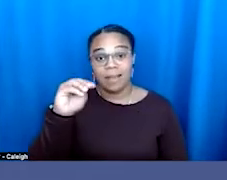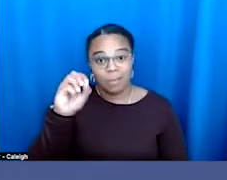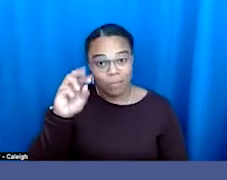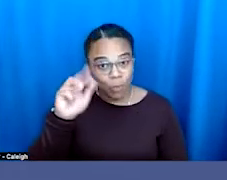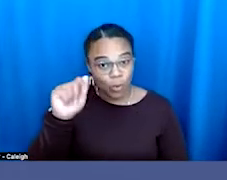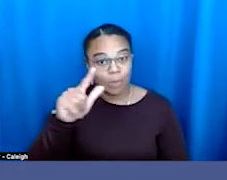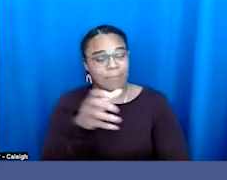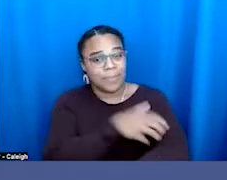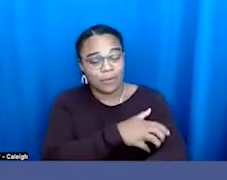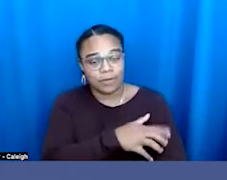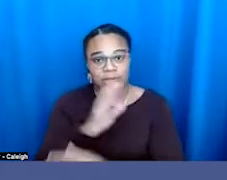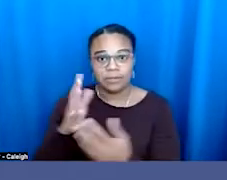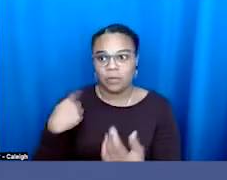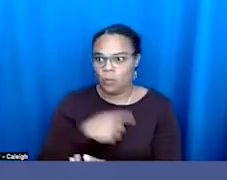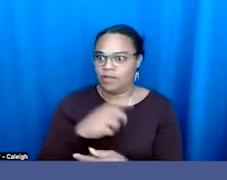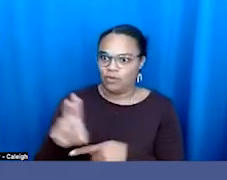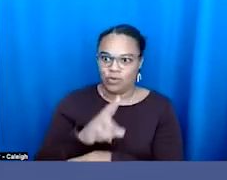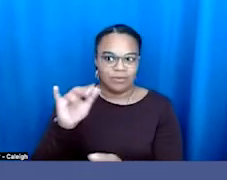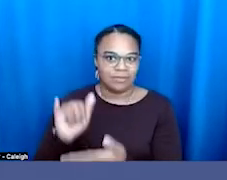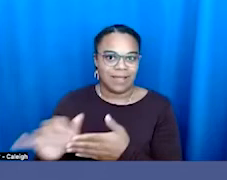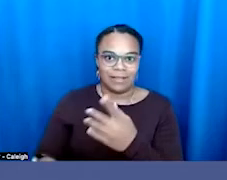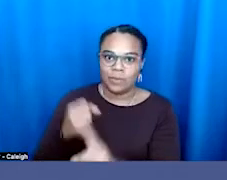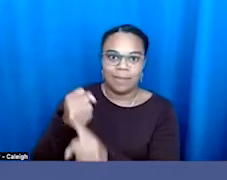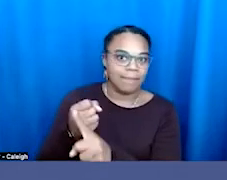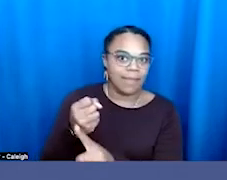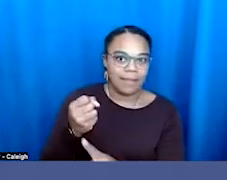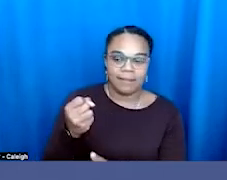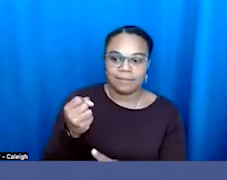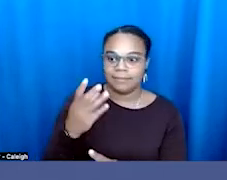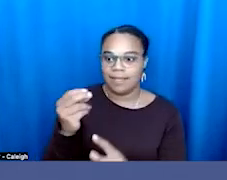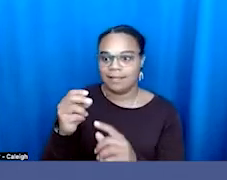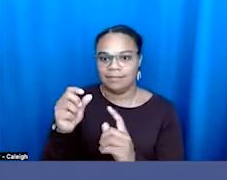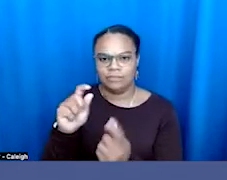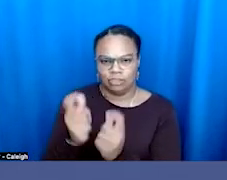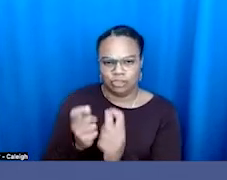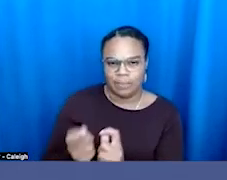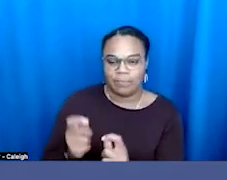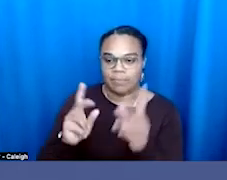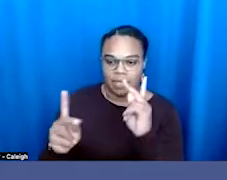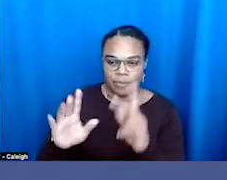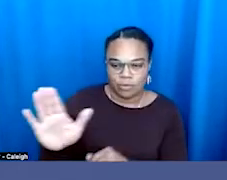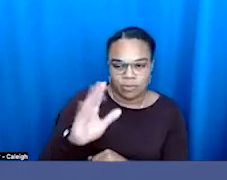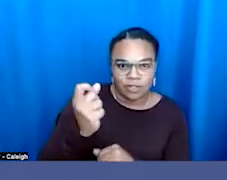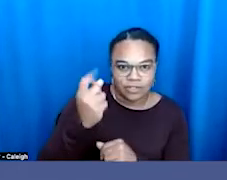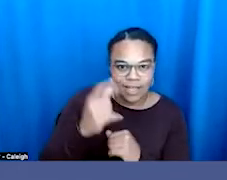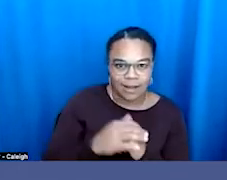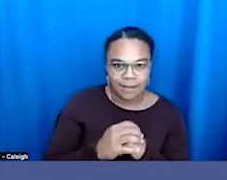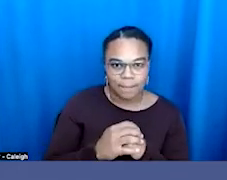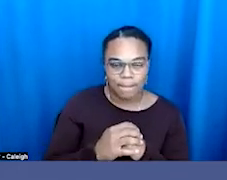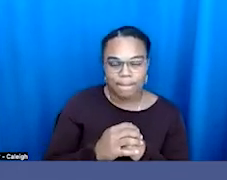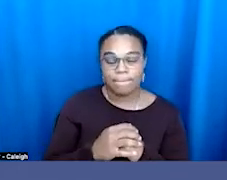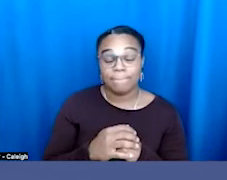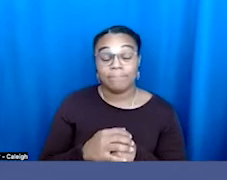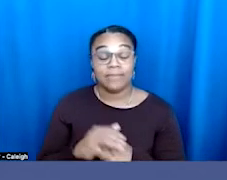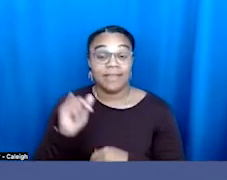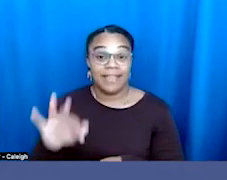impact and shape people's understanding. Because as long as the harm they do